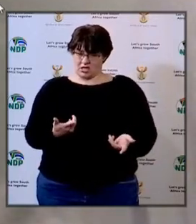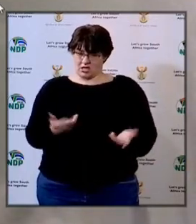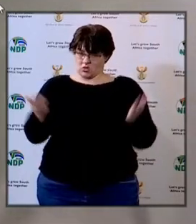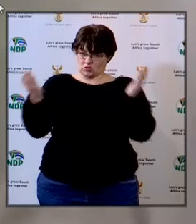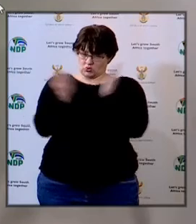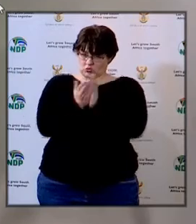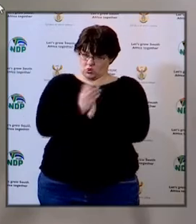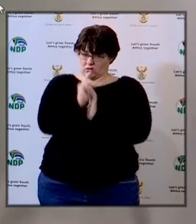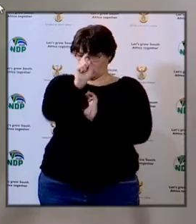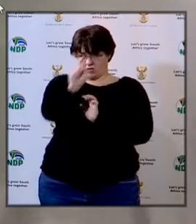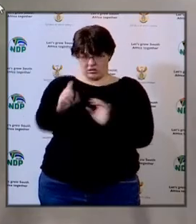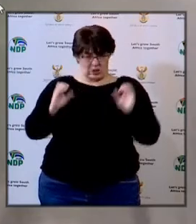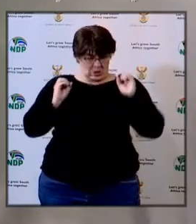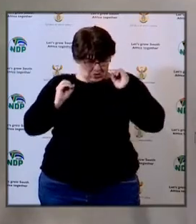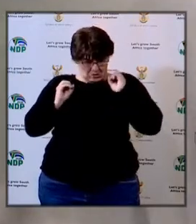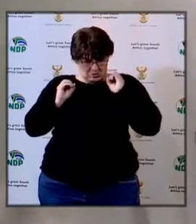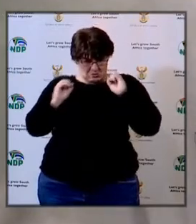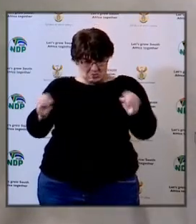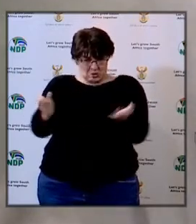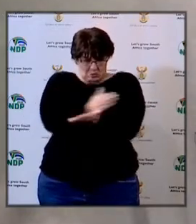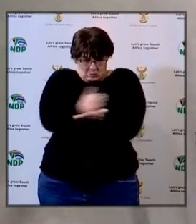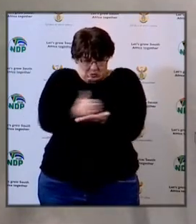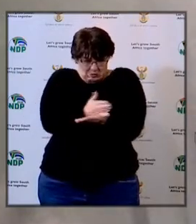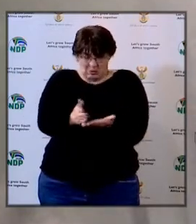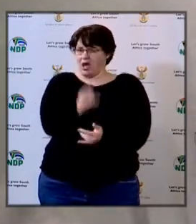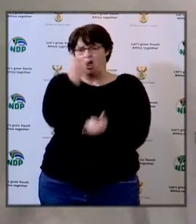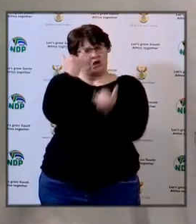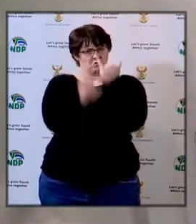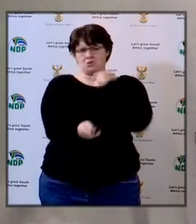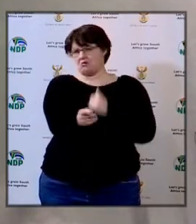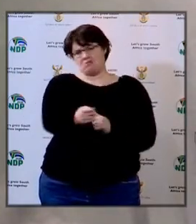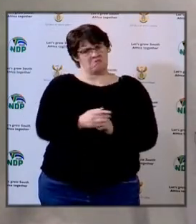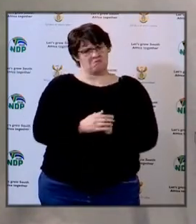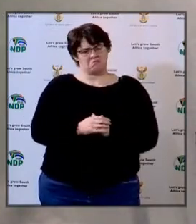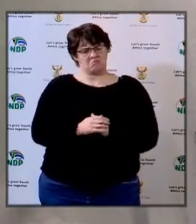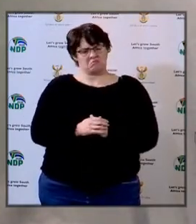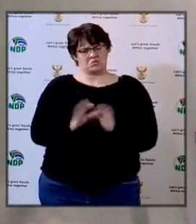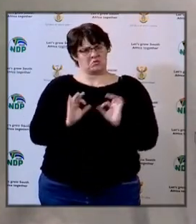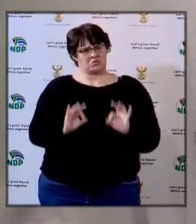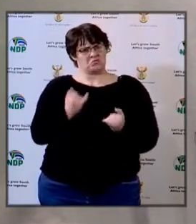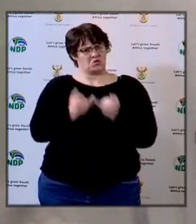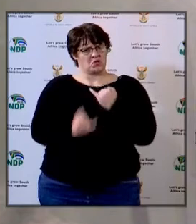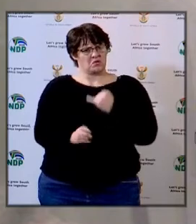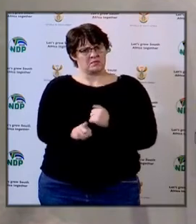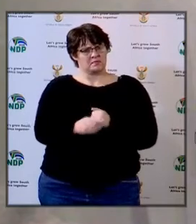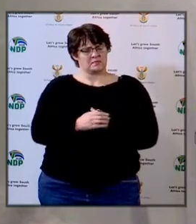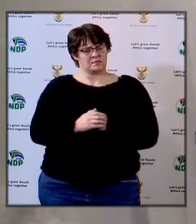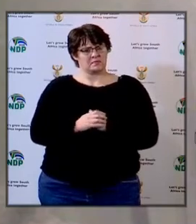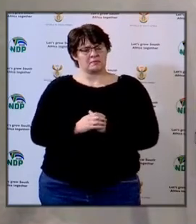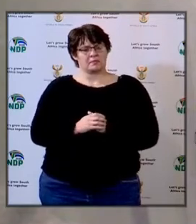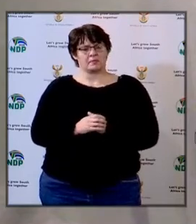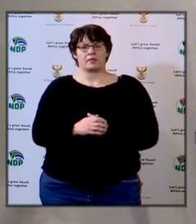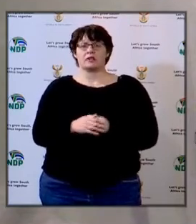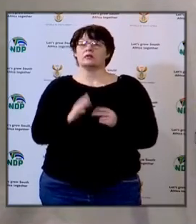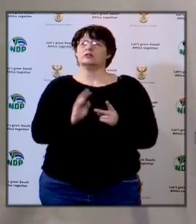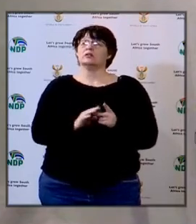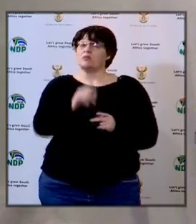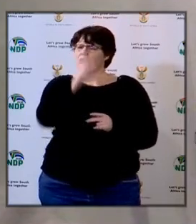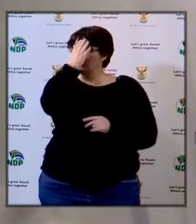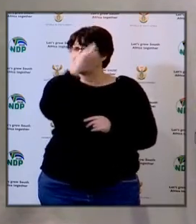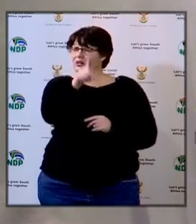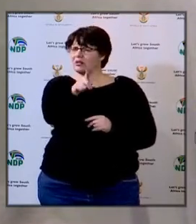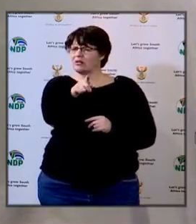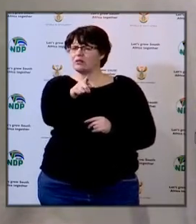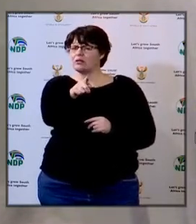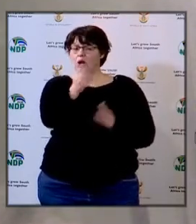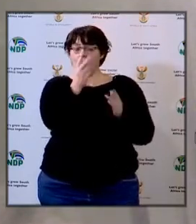a school where learners don't have textbooks at all I think that is not correct and also if you look